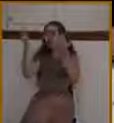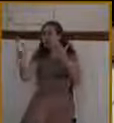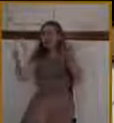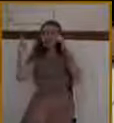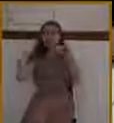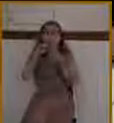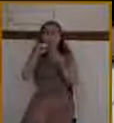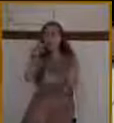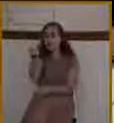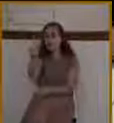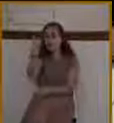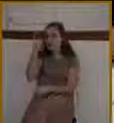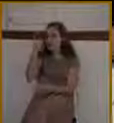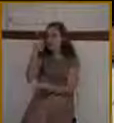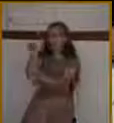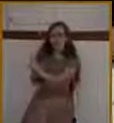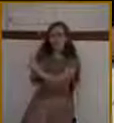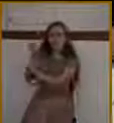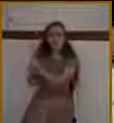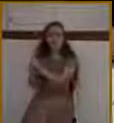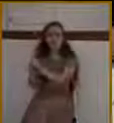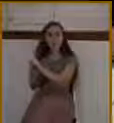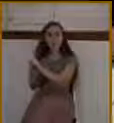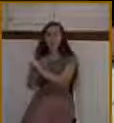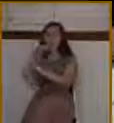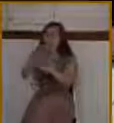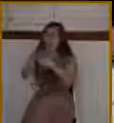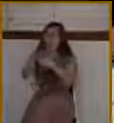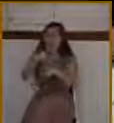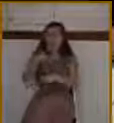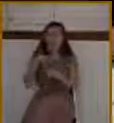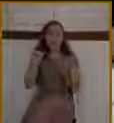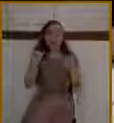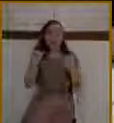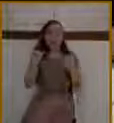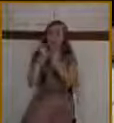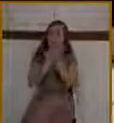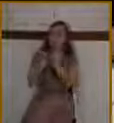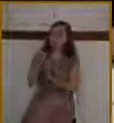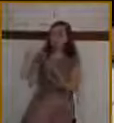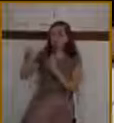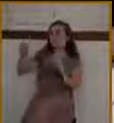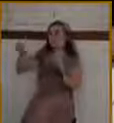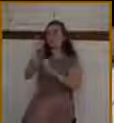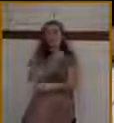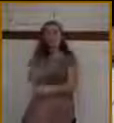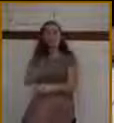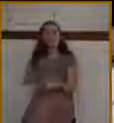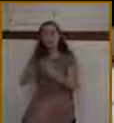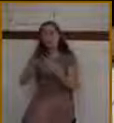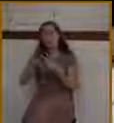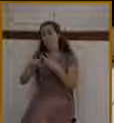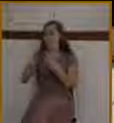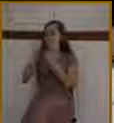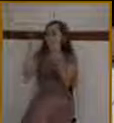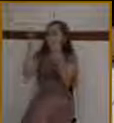And so it's not enough simply to say that Jesus is the King. It's not enough to say Hosanna.